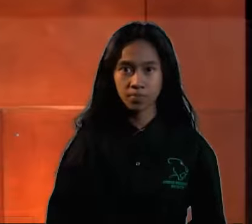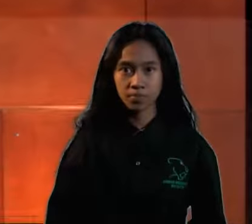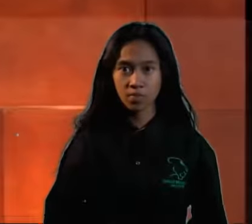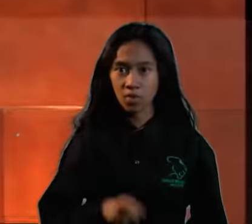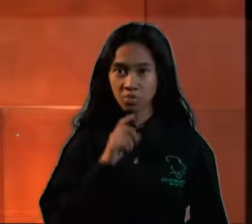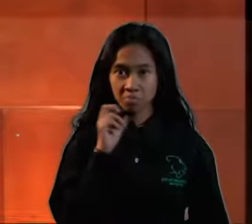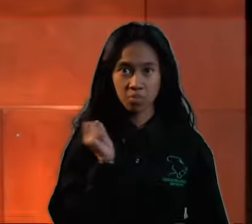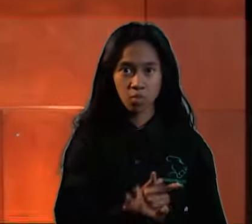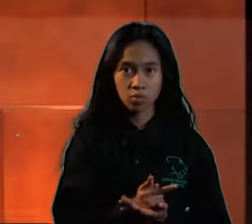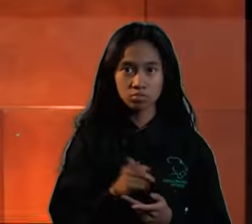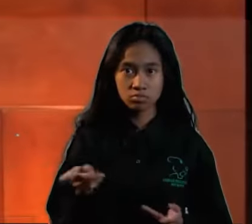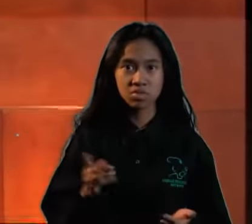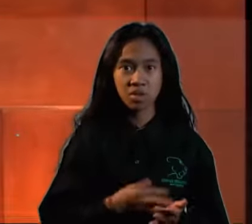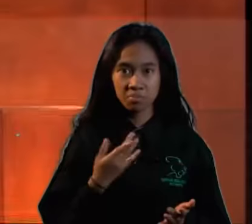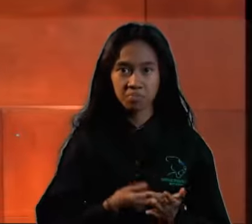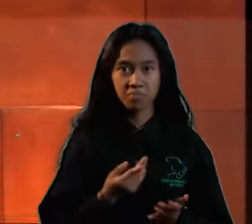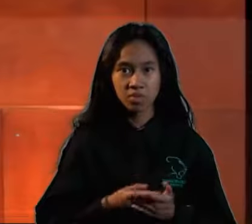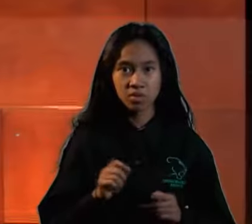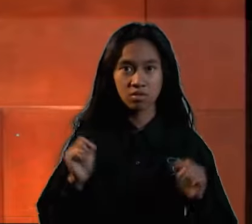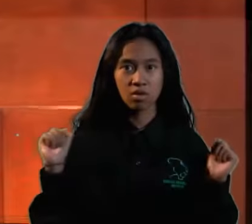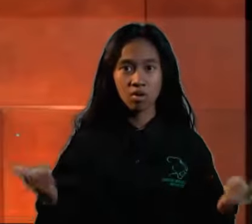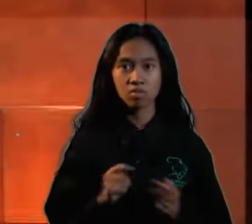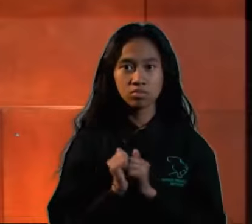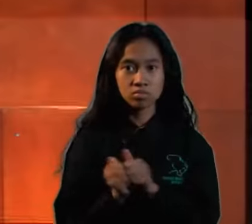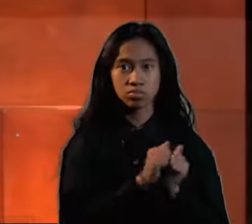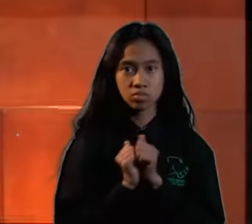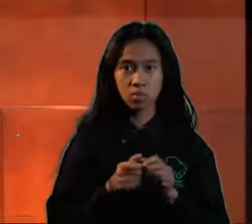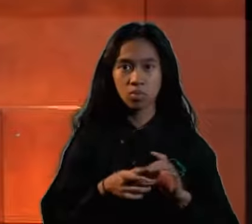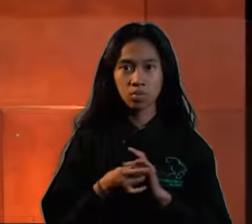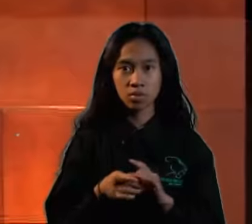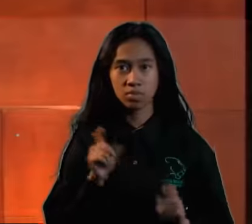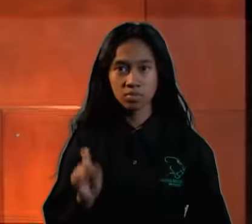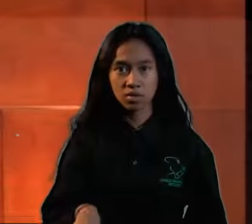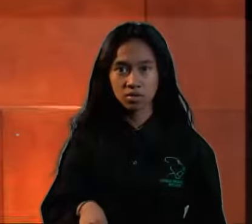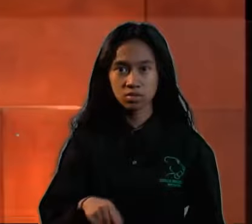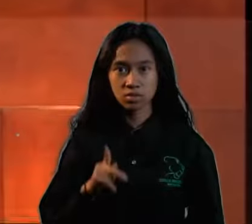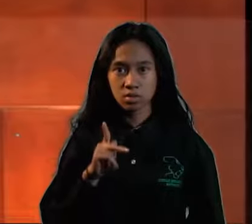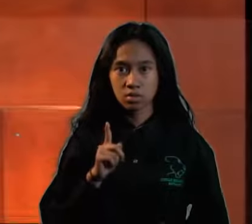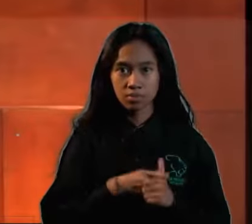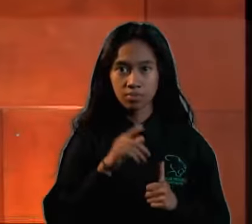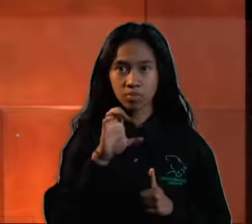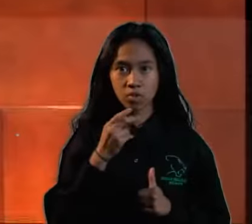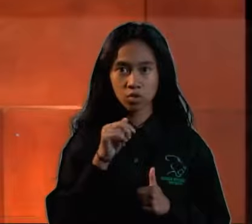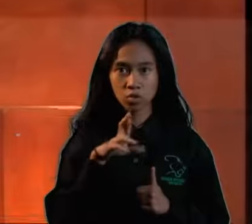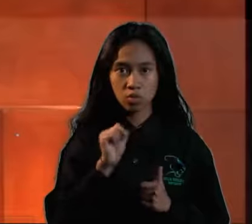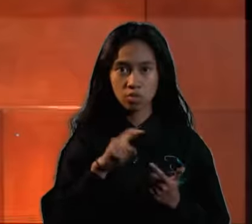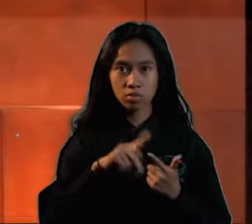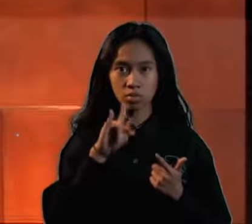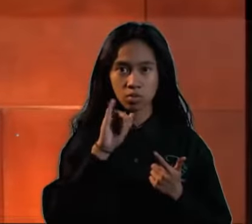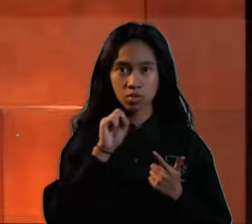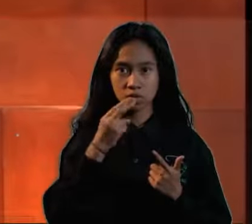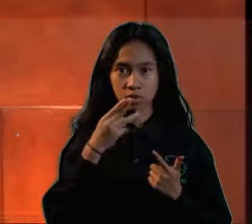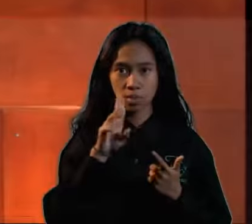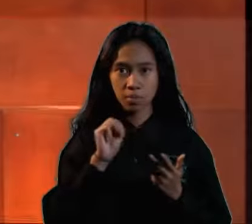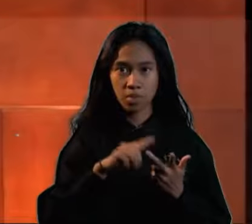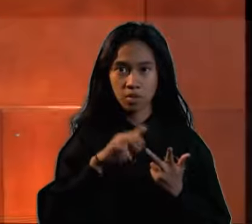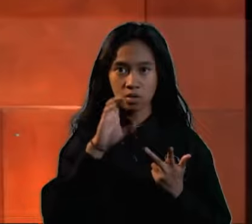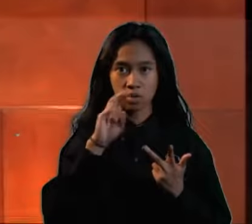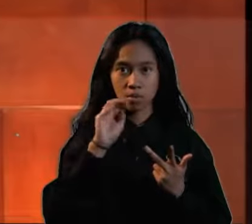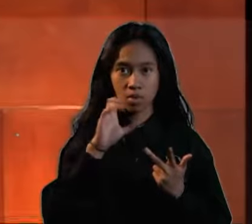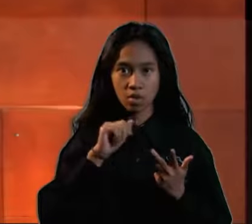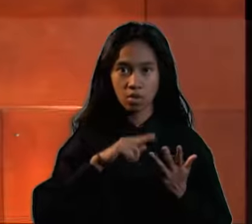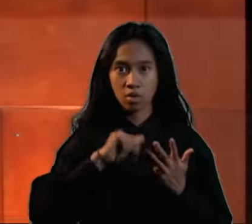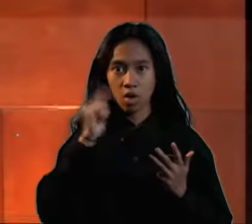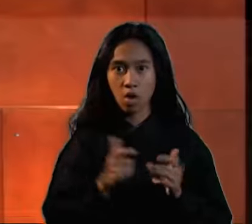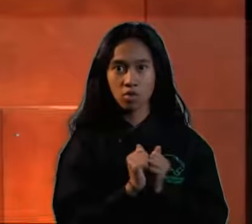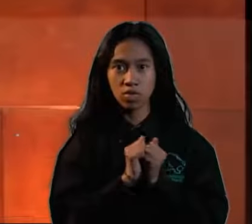sometimes it takes a village. Charles Robeson, Keyshawn Davis, Cameron West, and Eric Hall teamed up to win